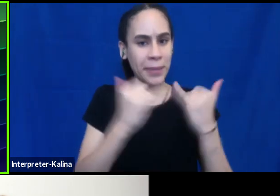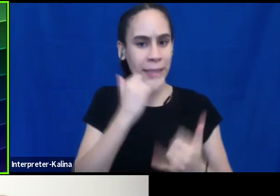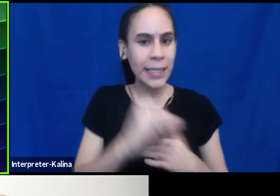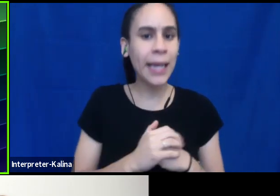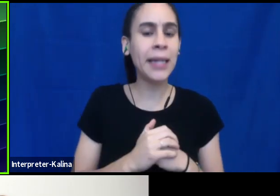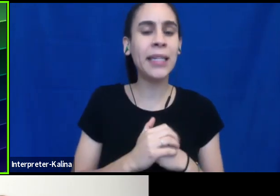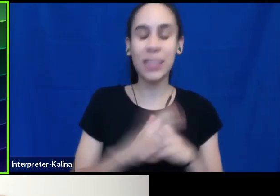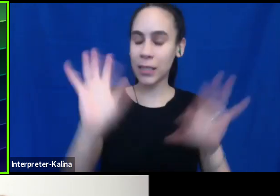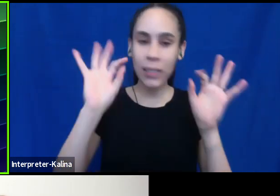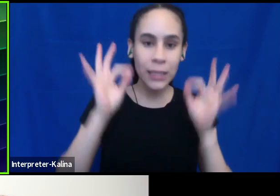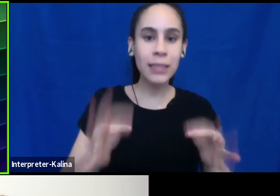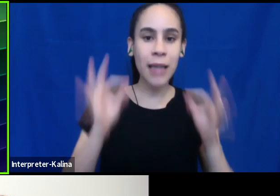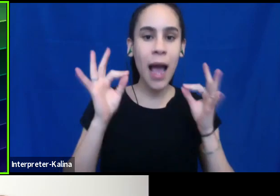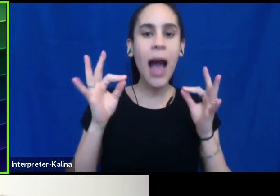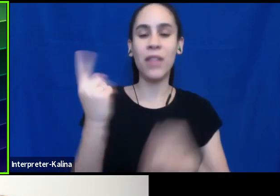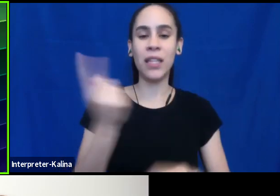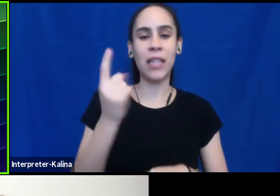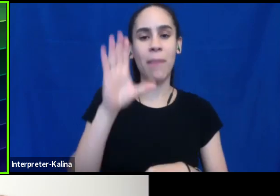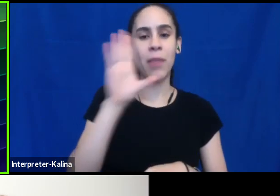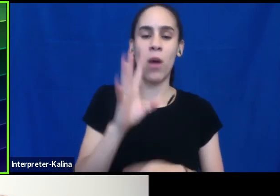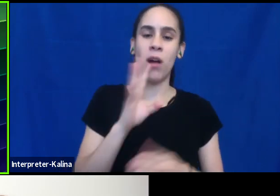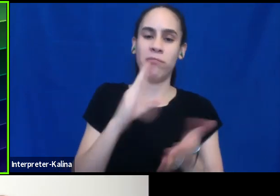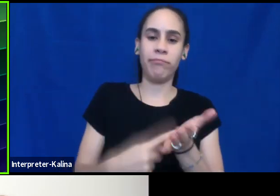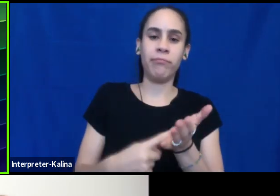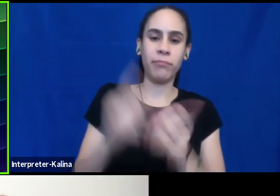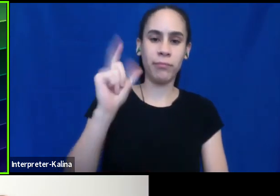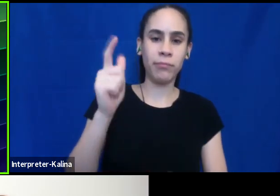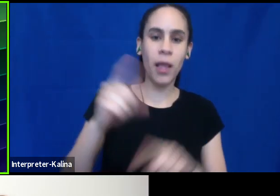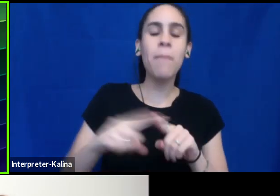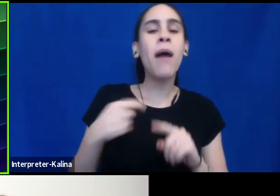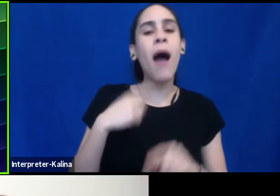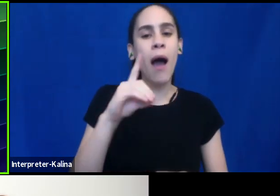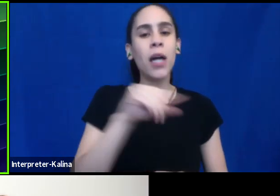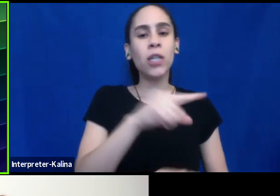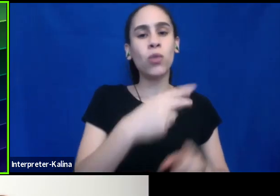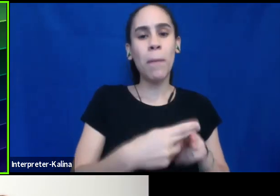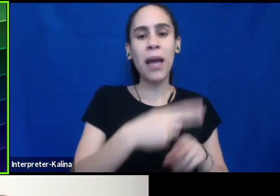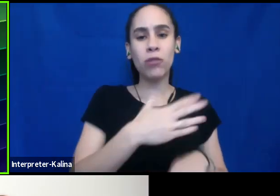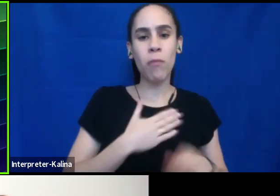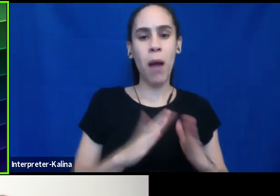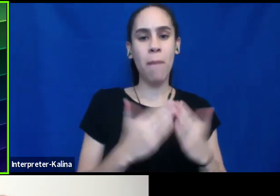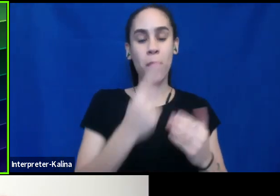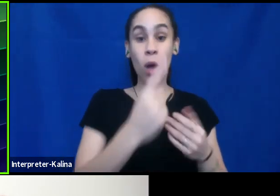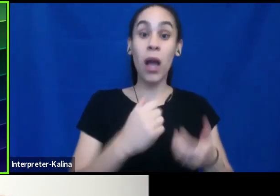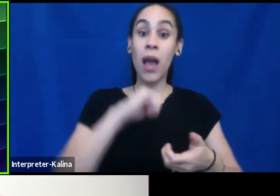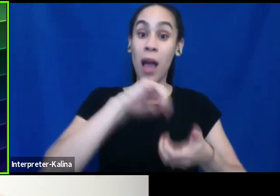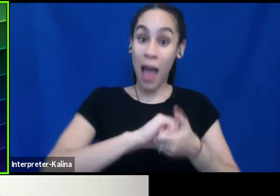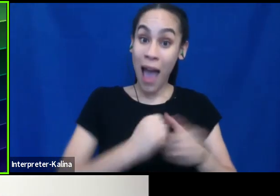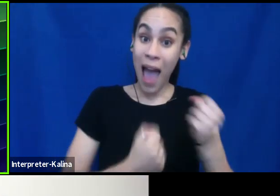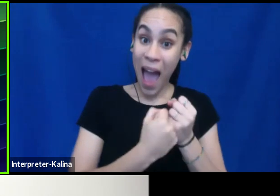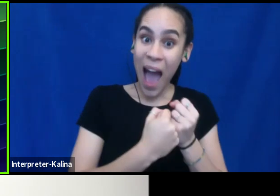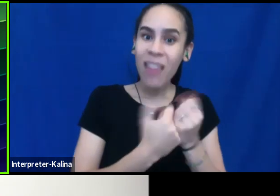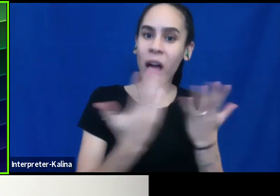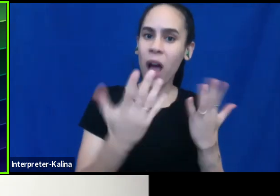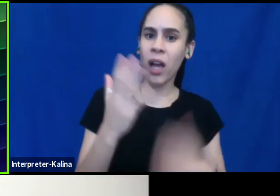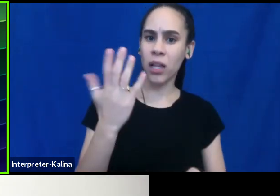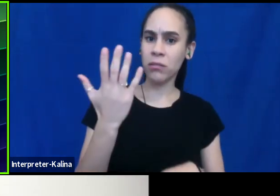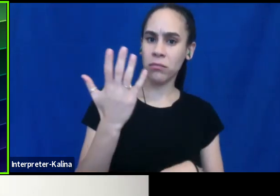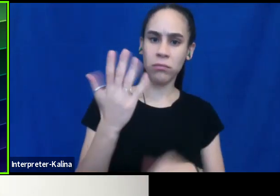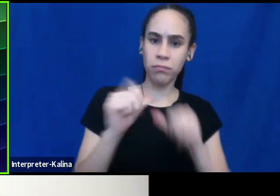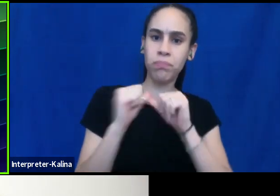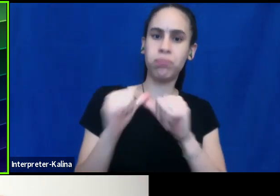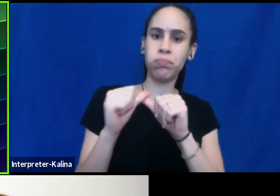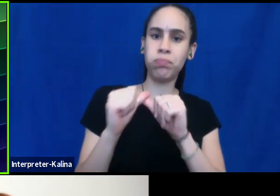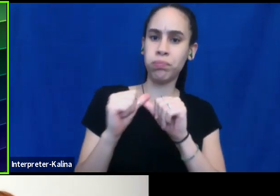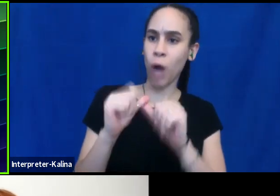definitely something we'll be talking about along the way, but I talk throughout my book about how being an ally is an ongoing journey and an ongoing journey of making